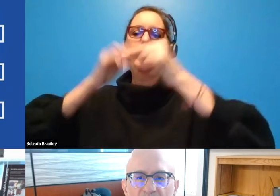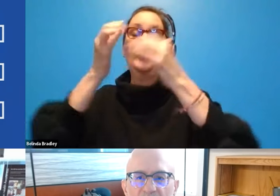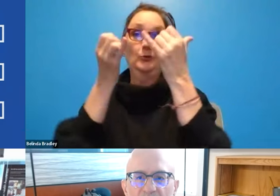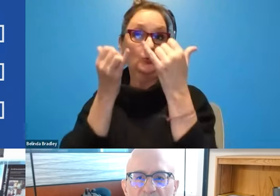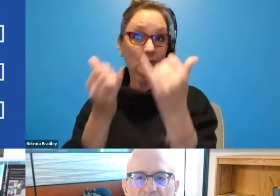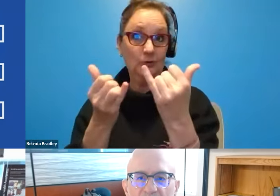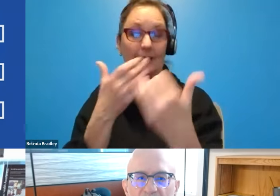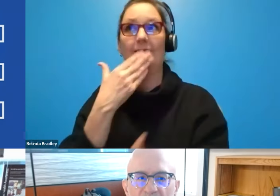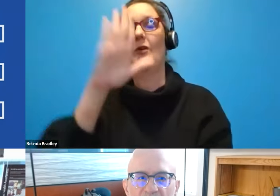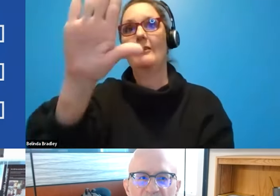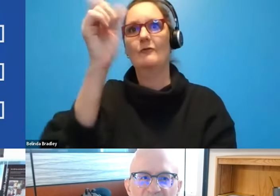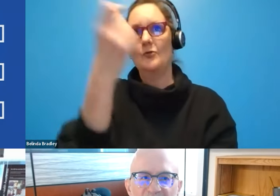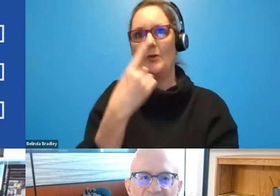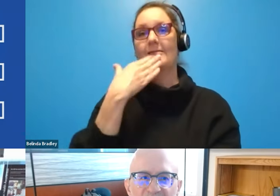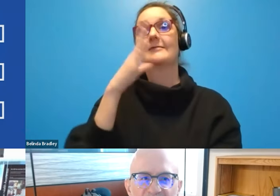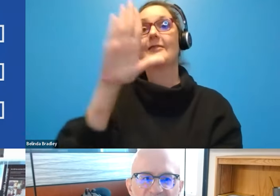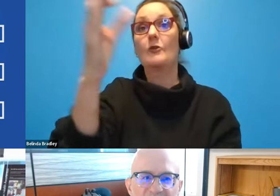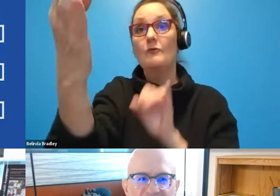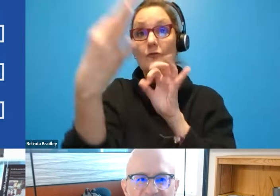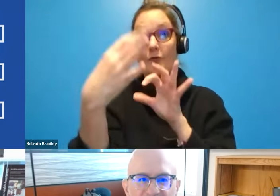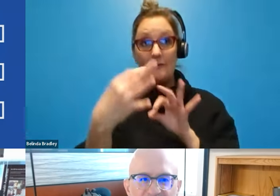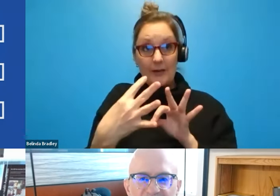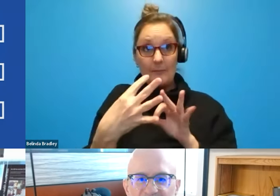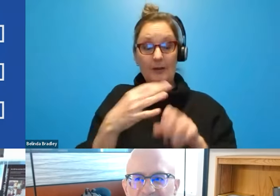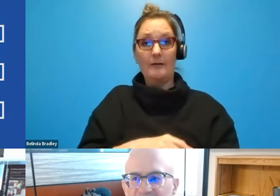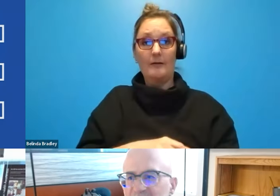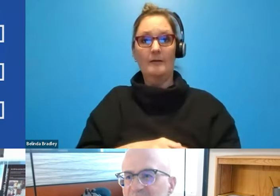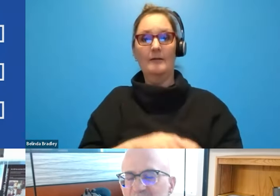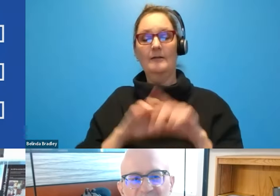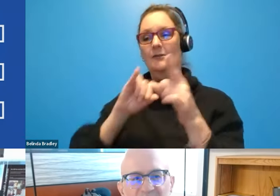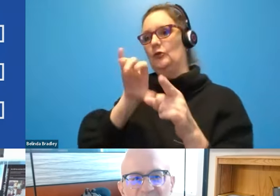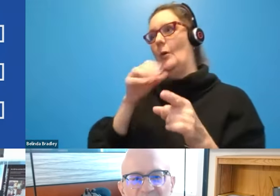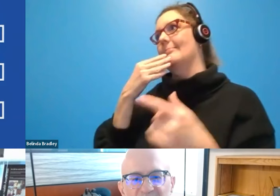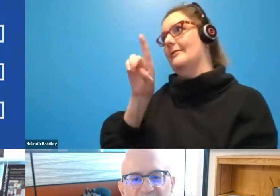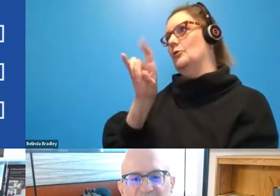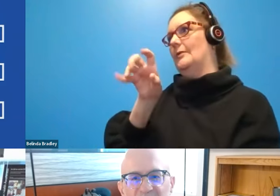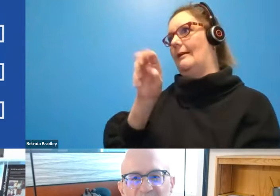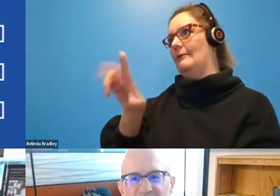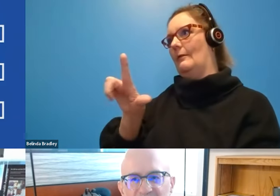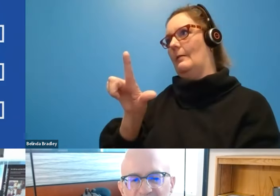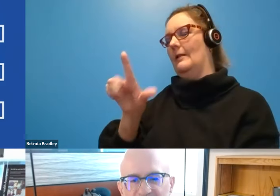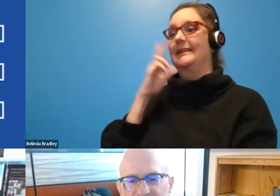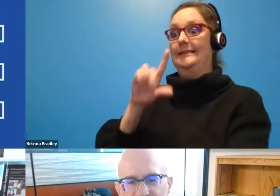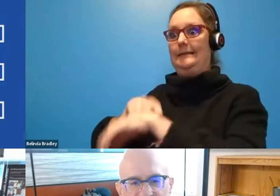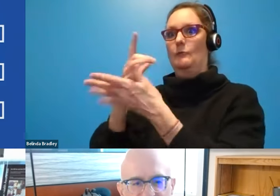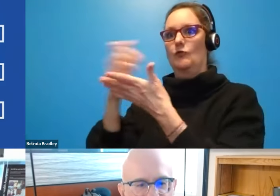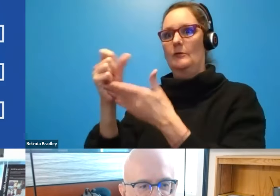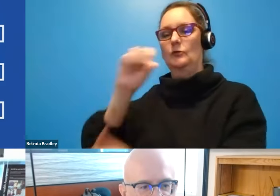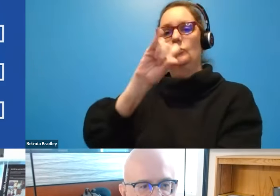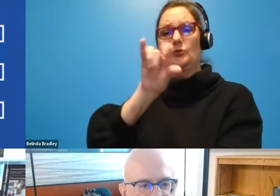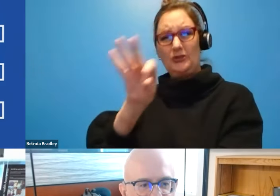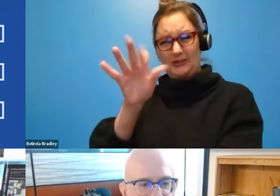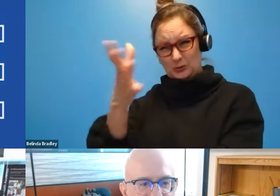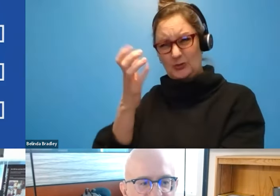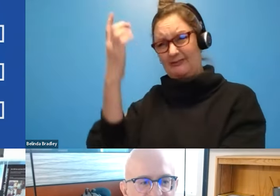Thank you, Daniel, for the question. And I see that we're running out of time. So I want to give you a chance, Jenny, to give us some